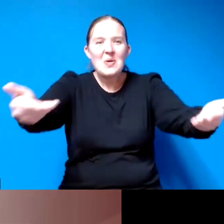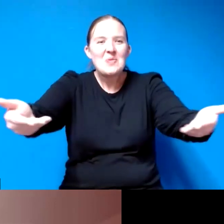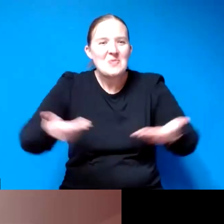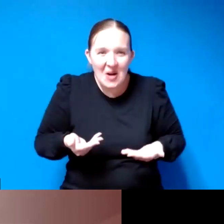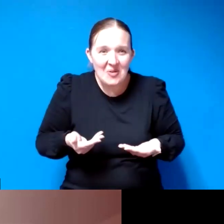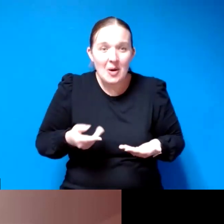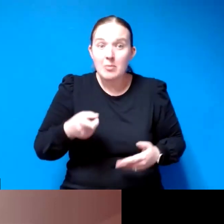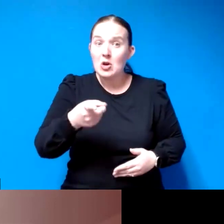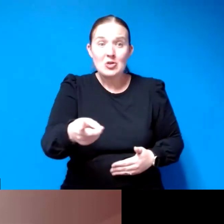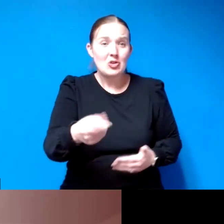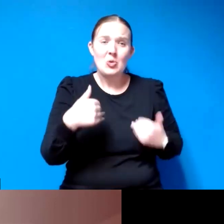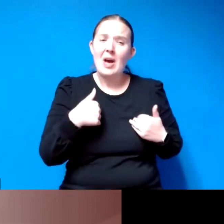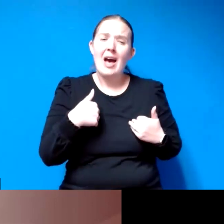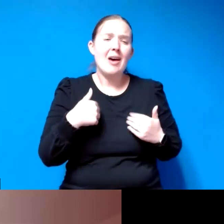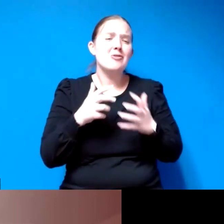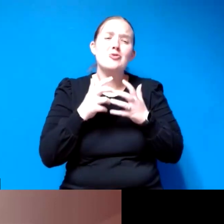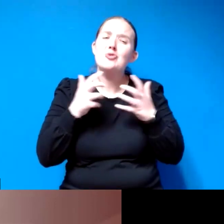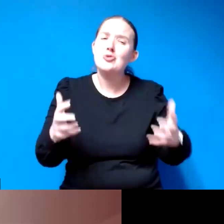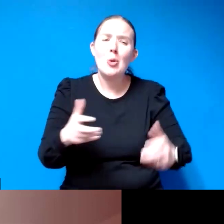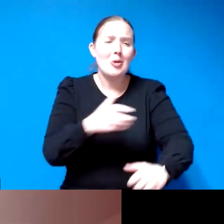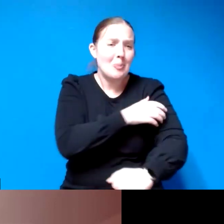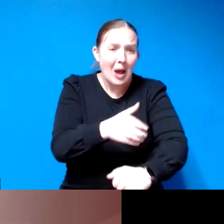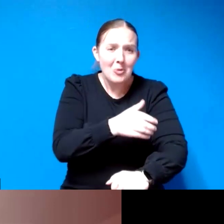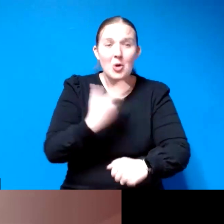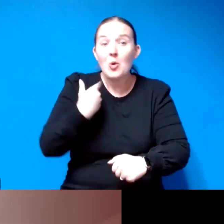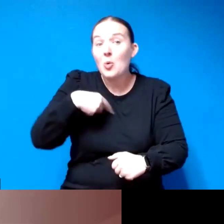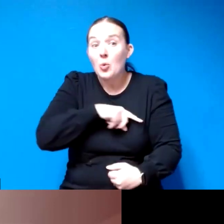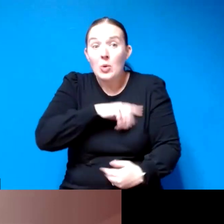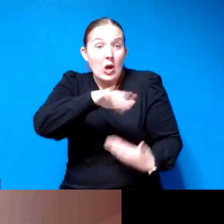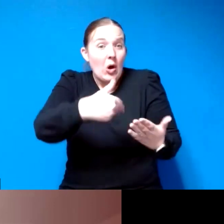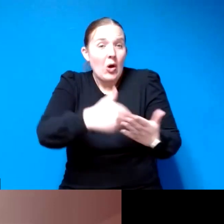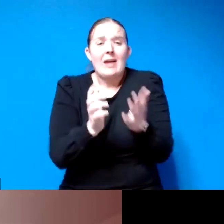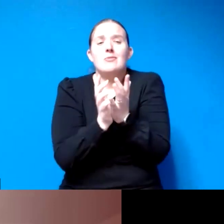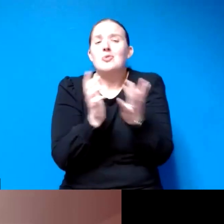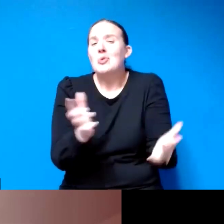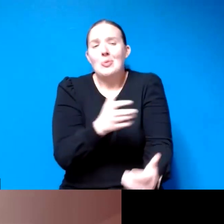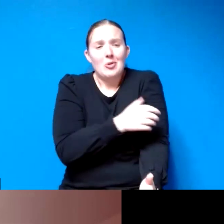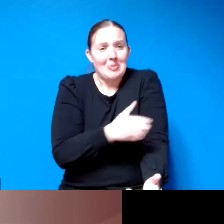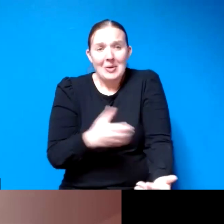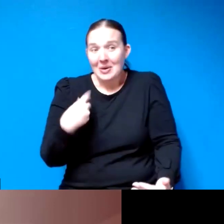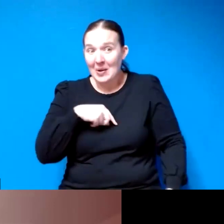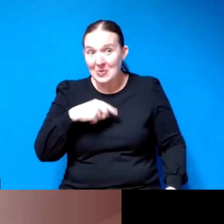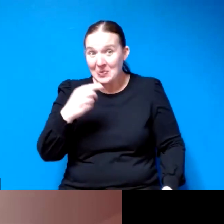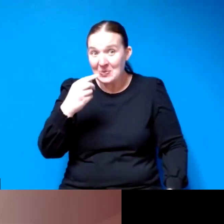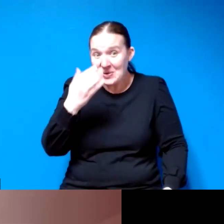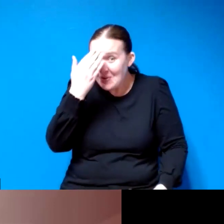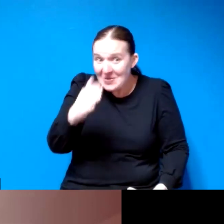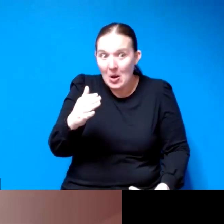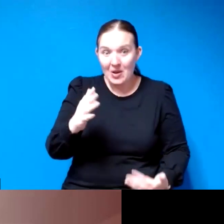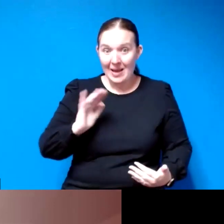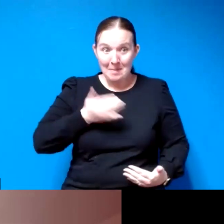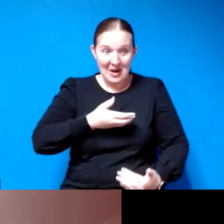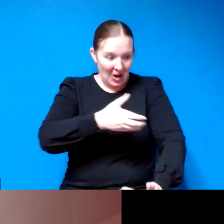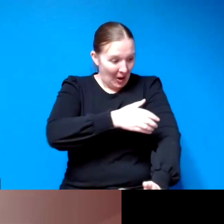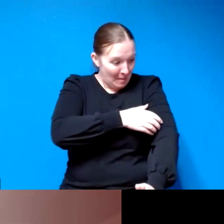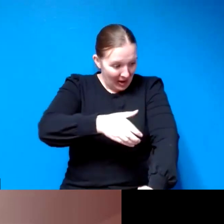have so much power we all have so much power that we don't know and the best thing about our power is that we can share